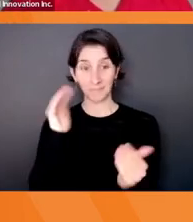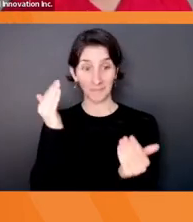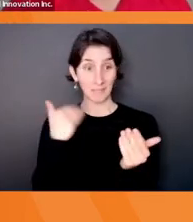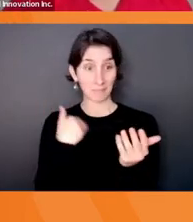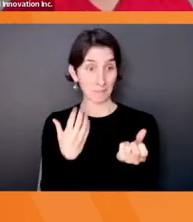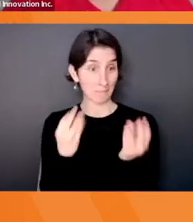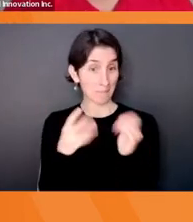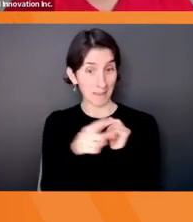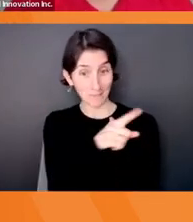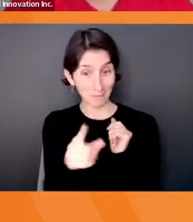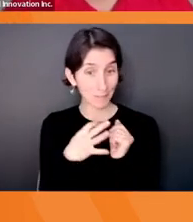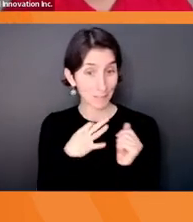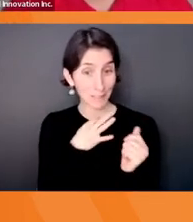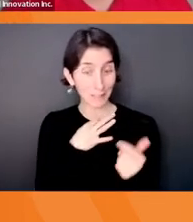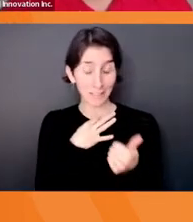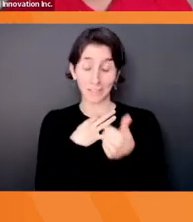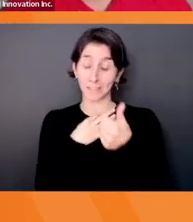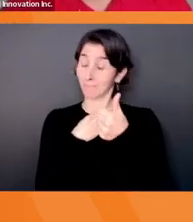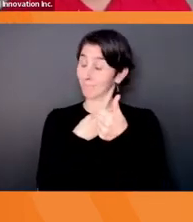curious people. I love that.